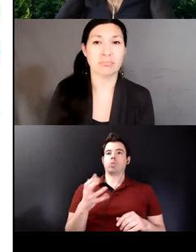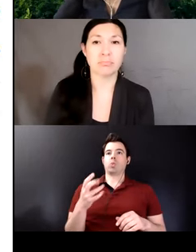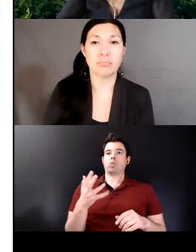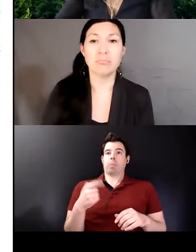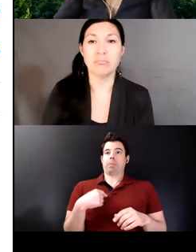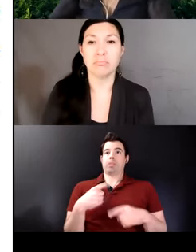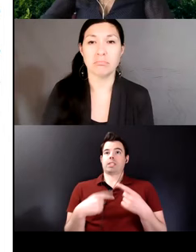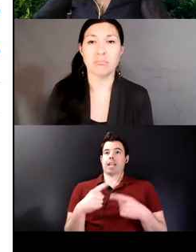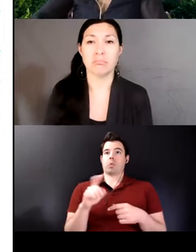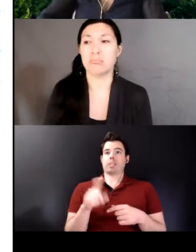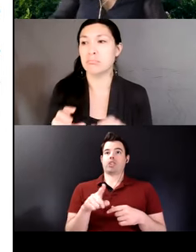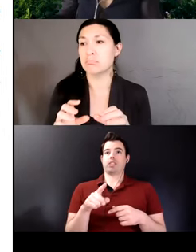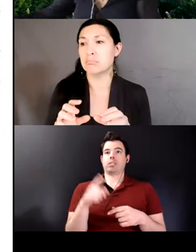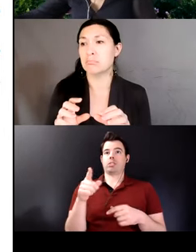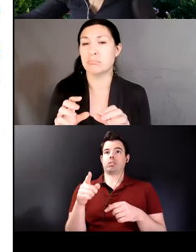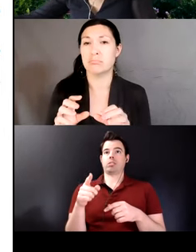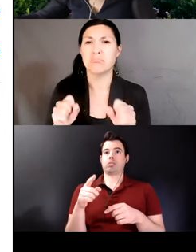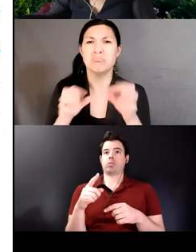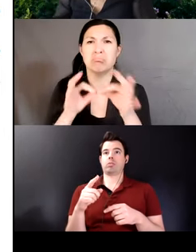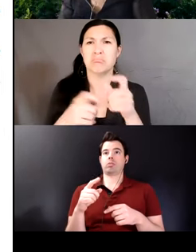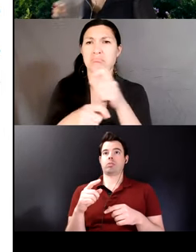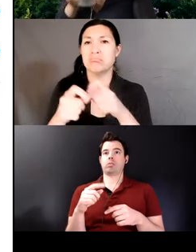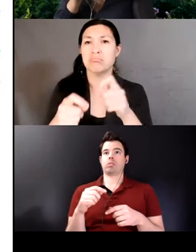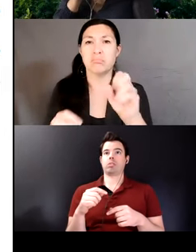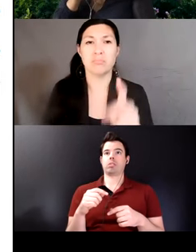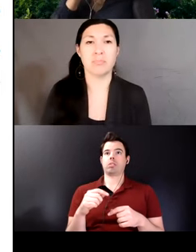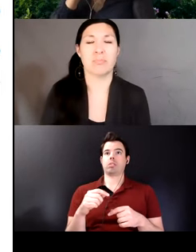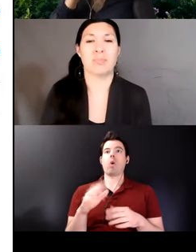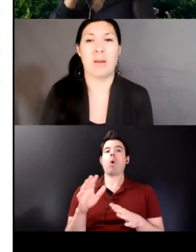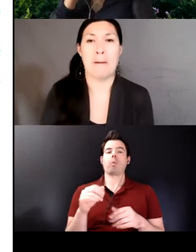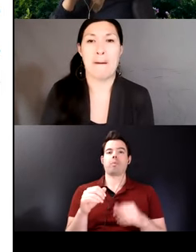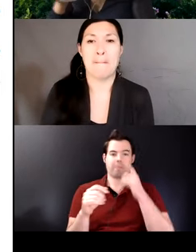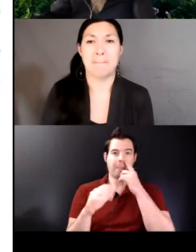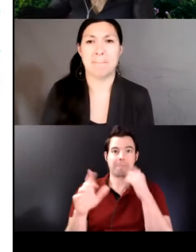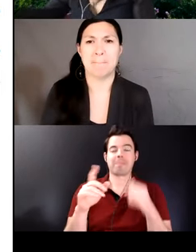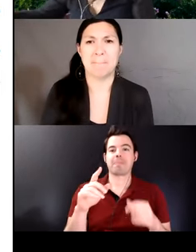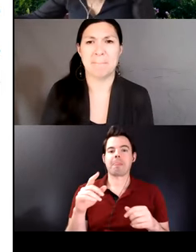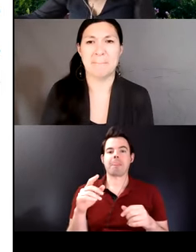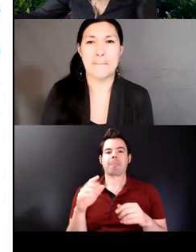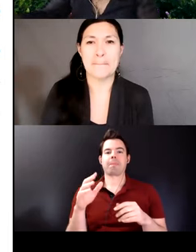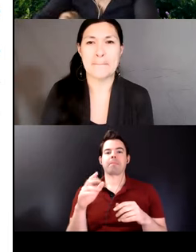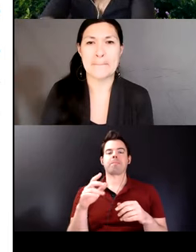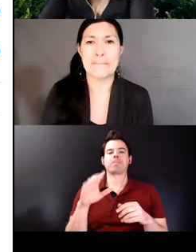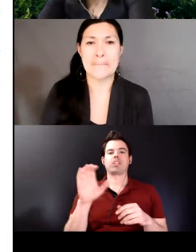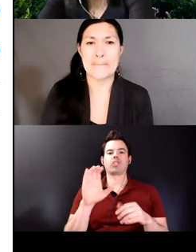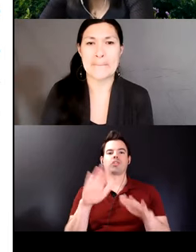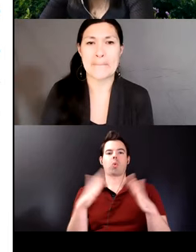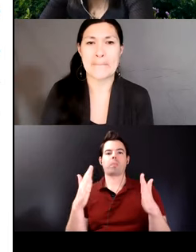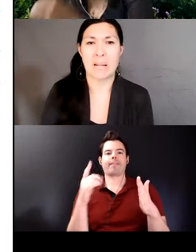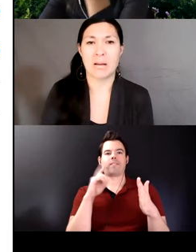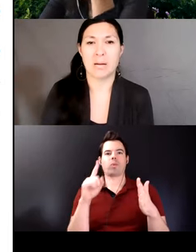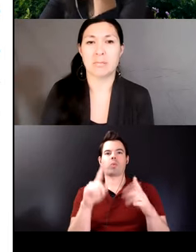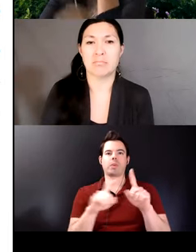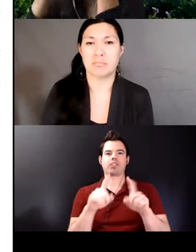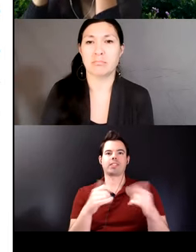Thanks so much, Gladys. I am going to open the floor for questions and I'll just stop the recording.